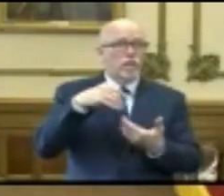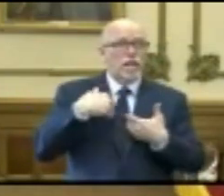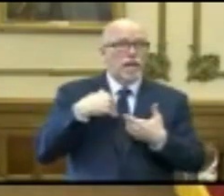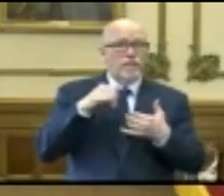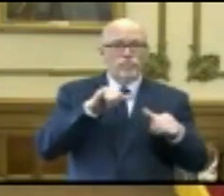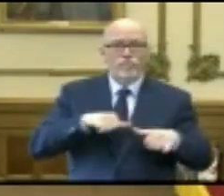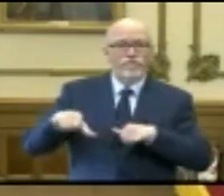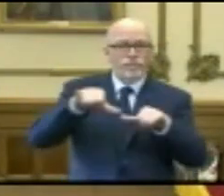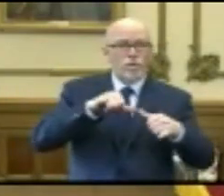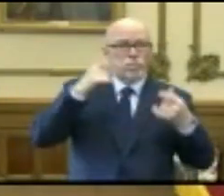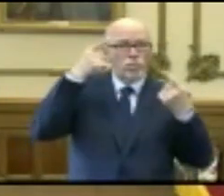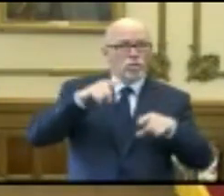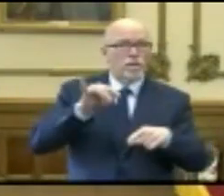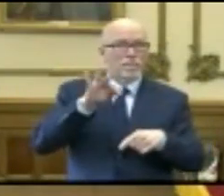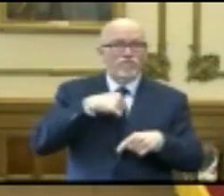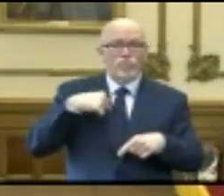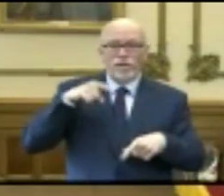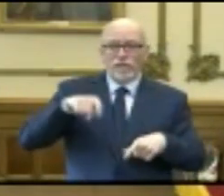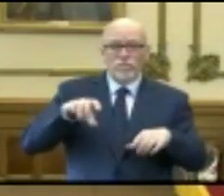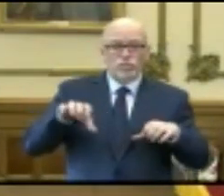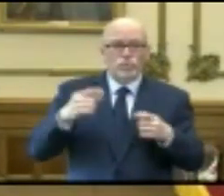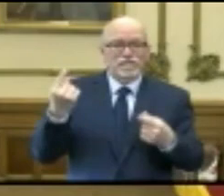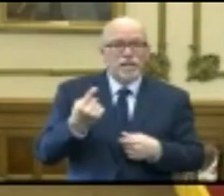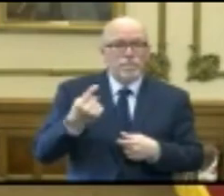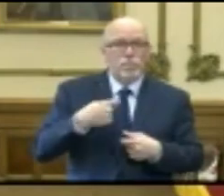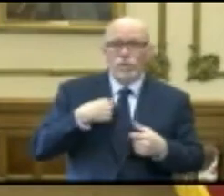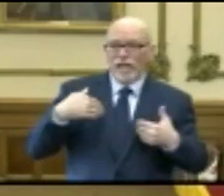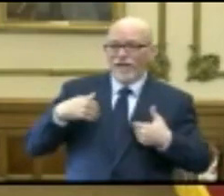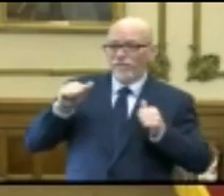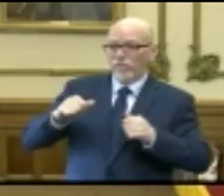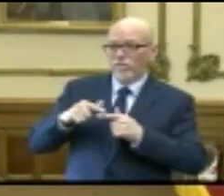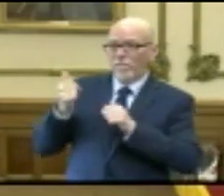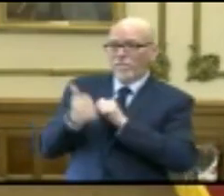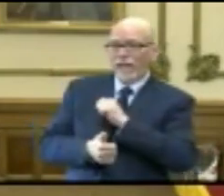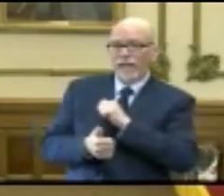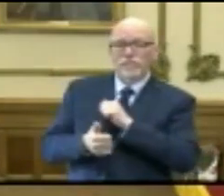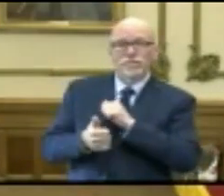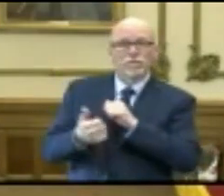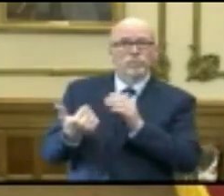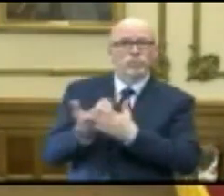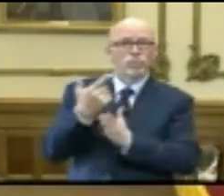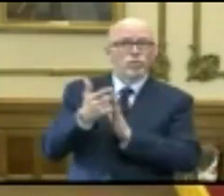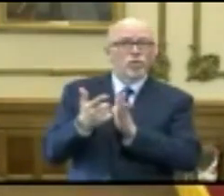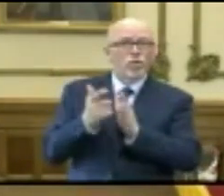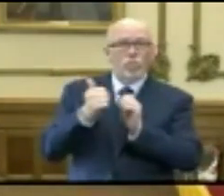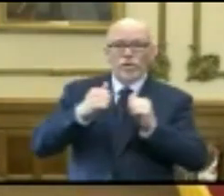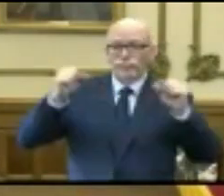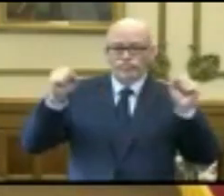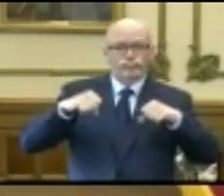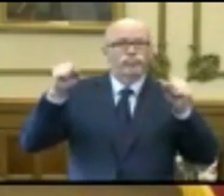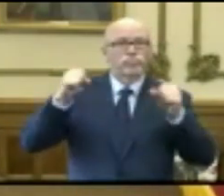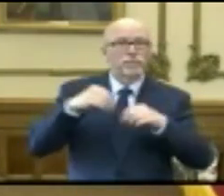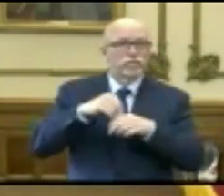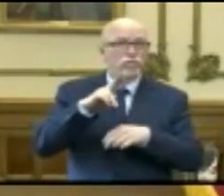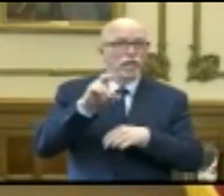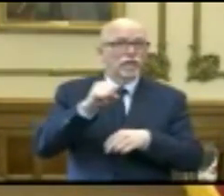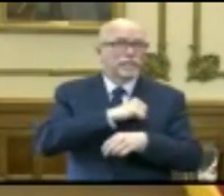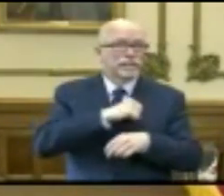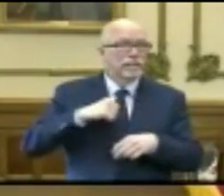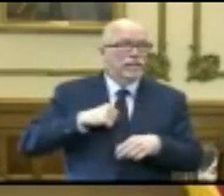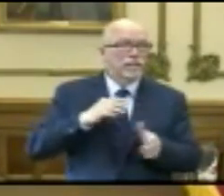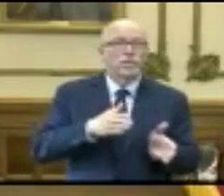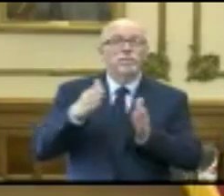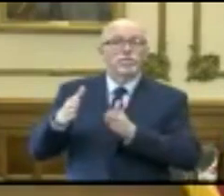agreement that something needs to be done and you have the ability to pass that through unanimous consent in the United States Senate